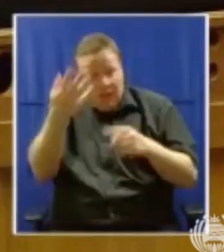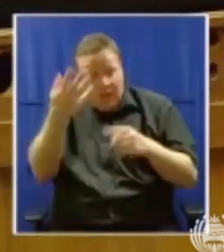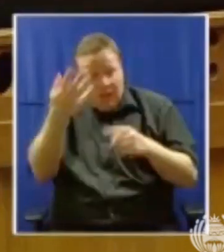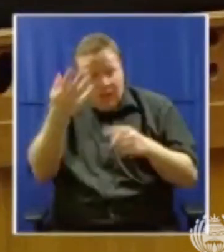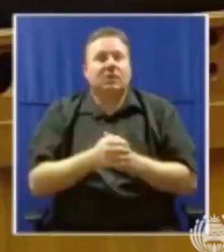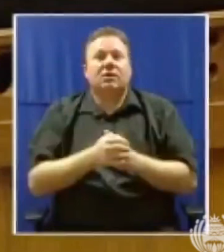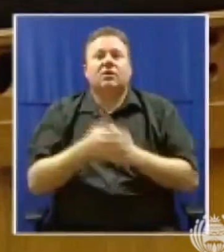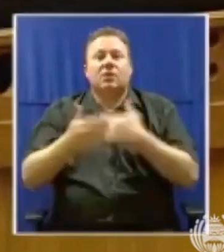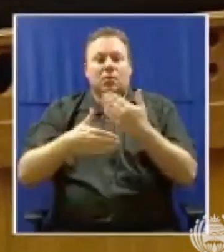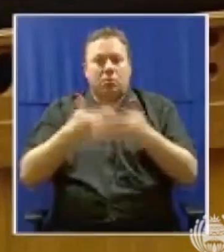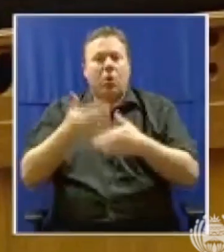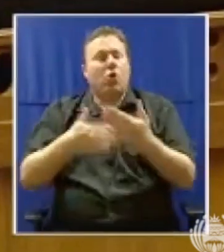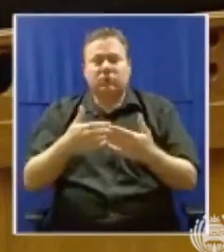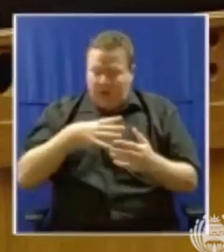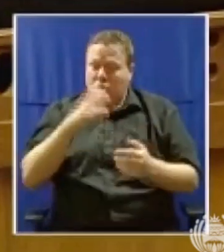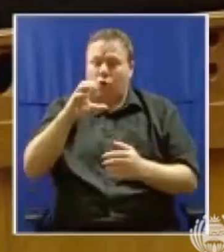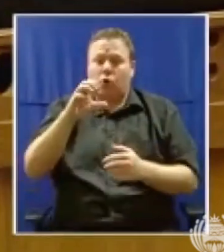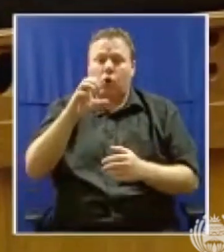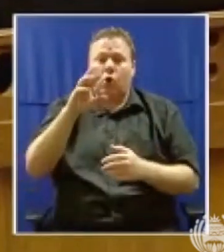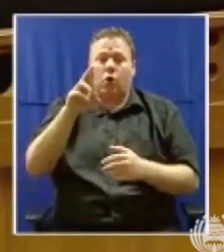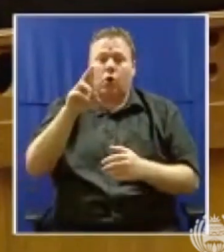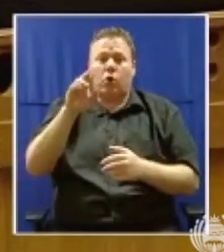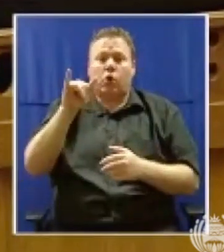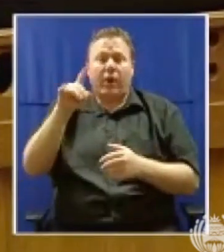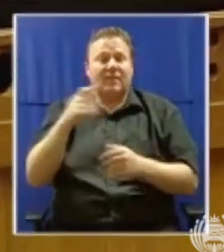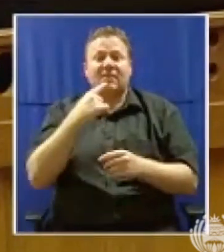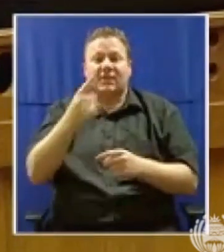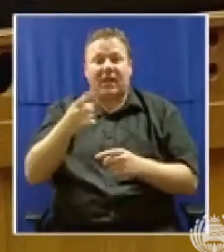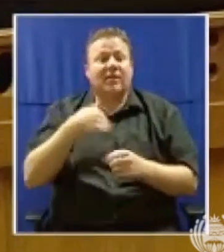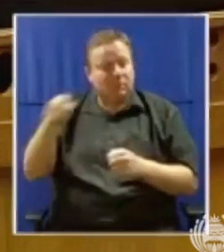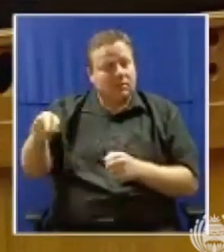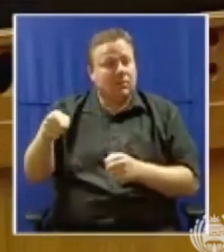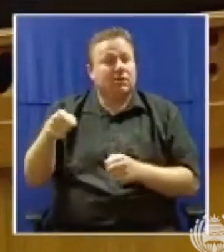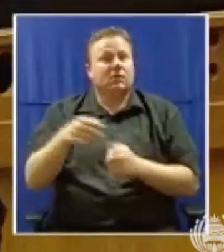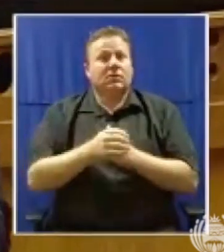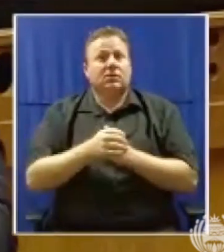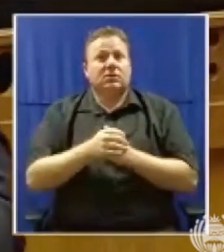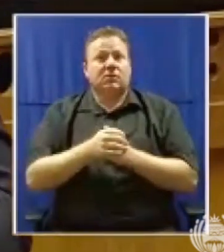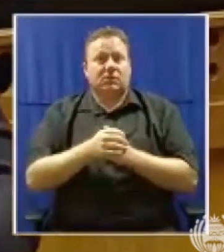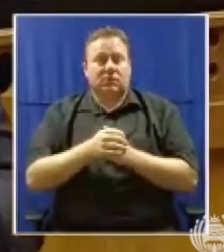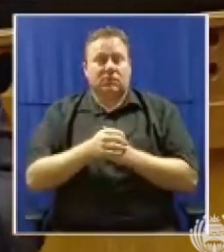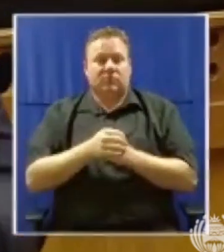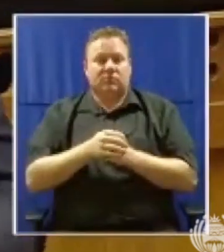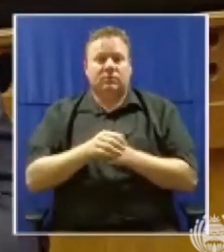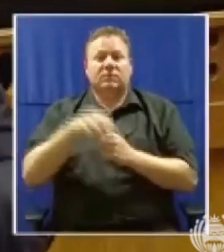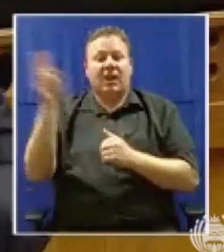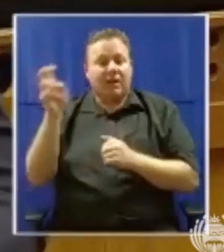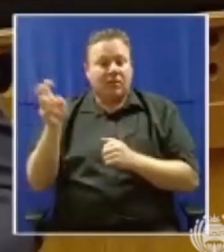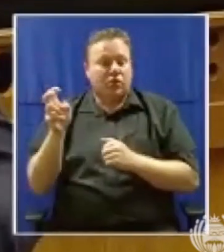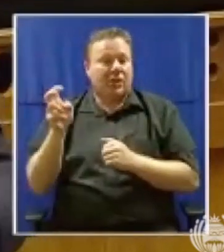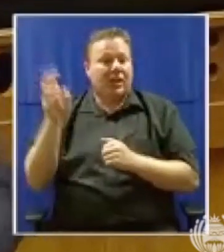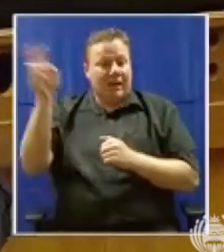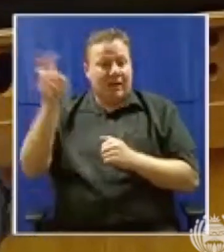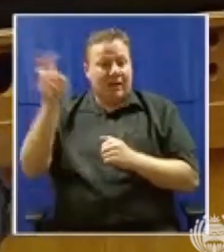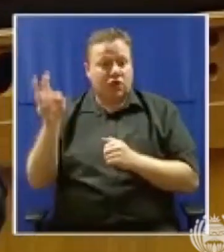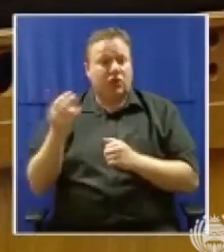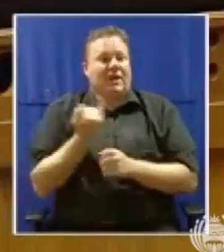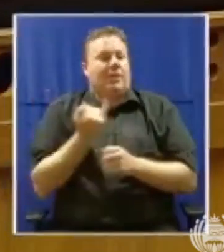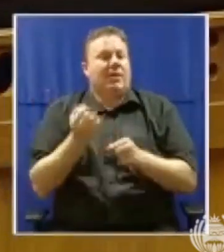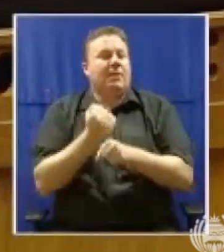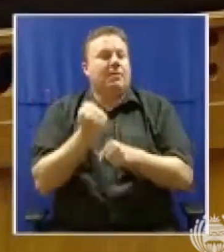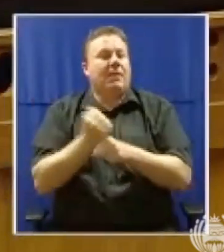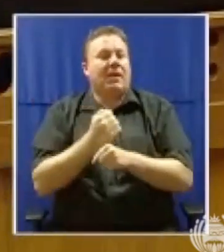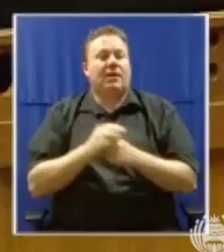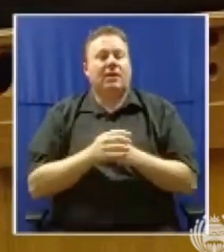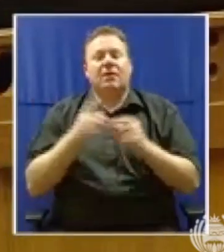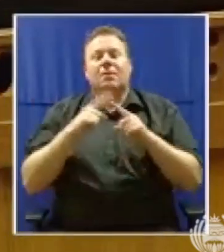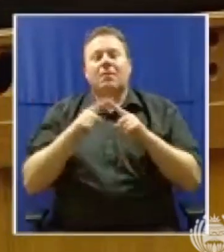we've given credit, like an independent power producer regulation. We've given credit for that. But still, in most cases,